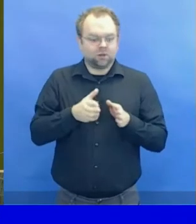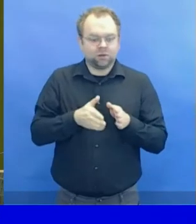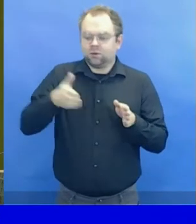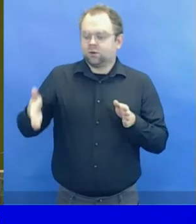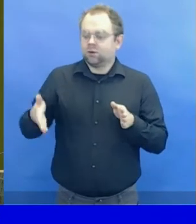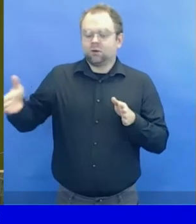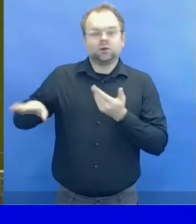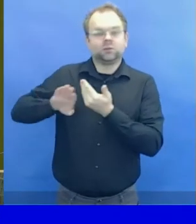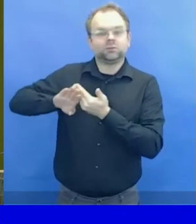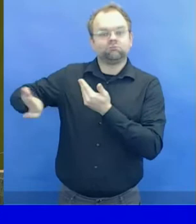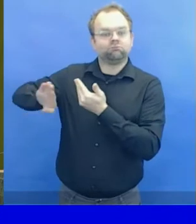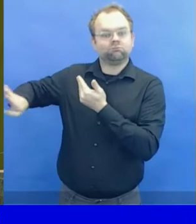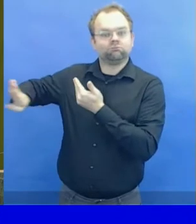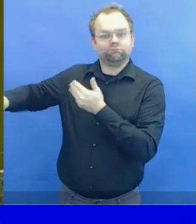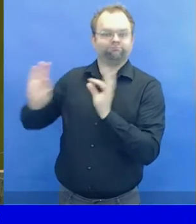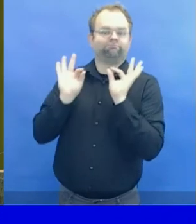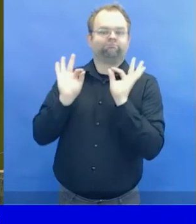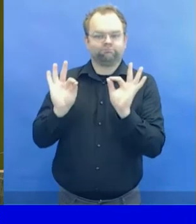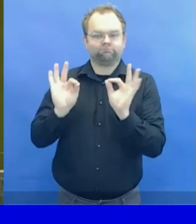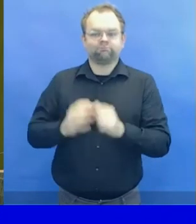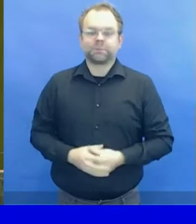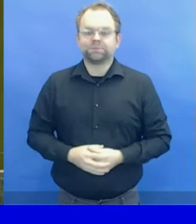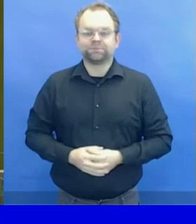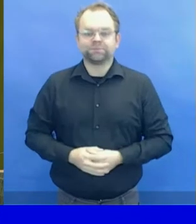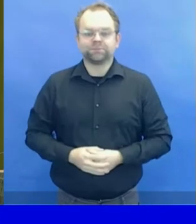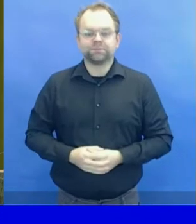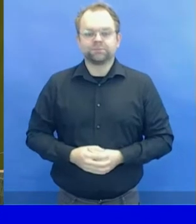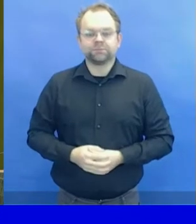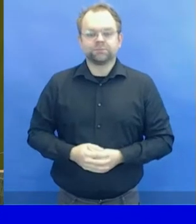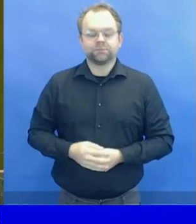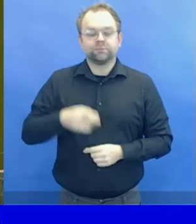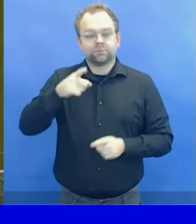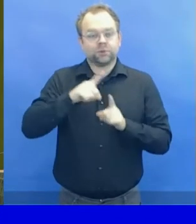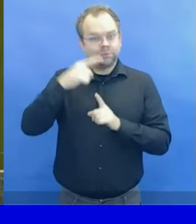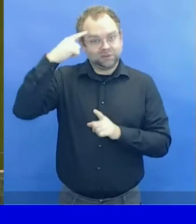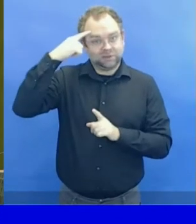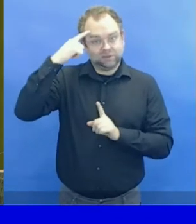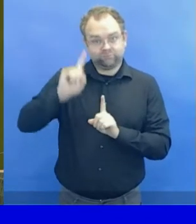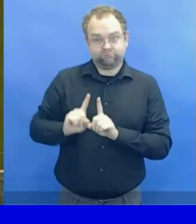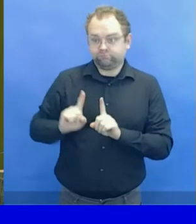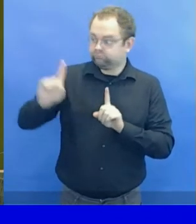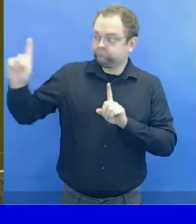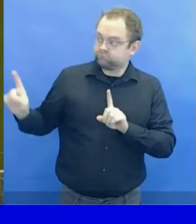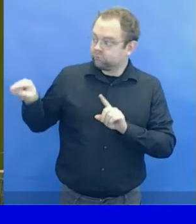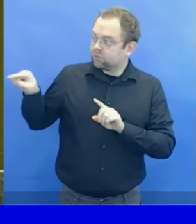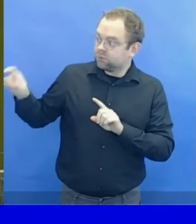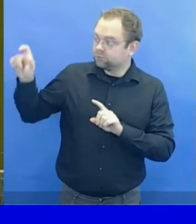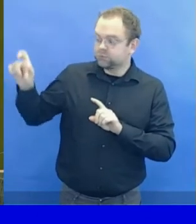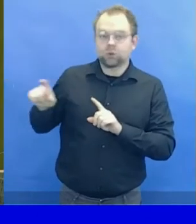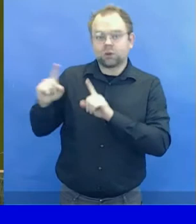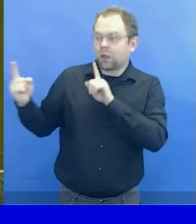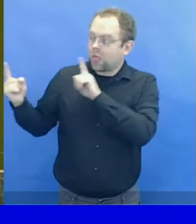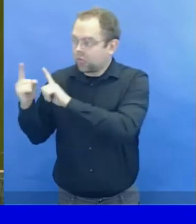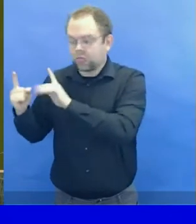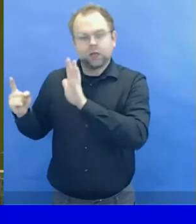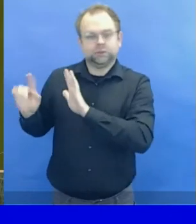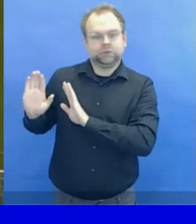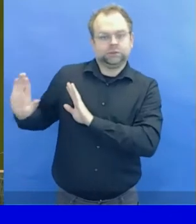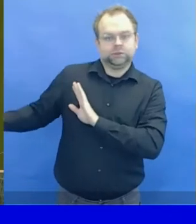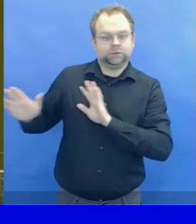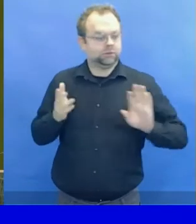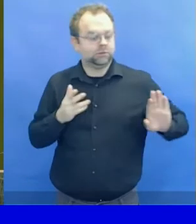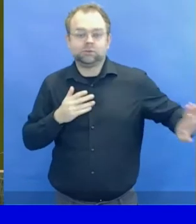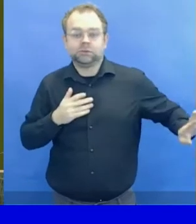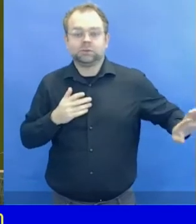Delegates may speak from where they are or may reposition the air seat directly behind their nameplate when